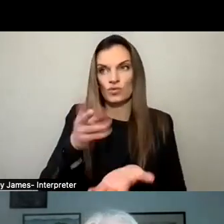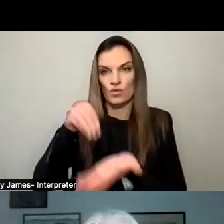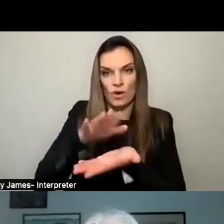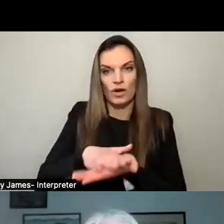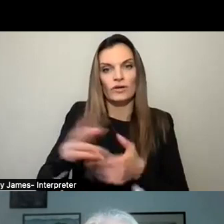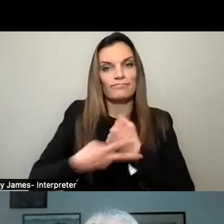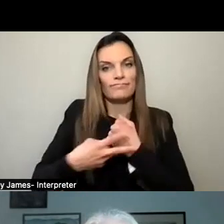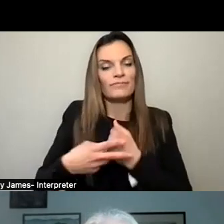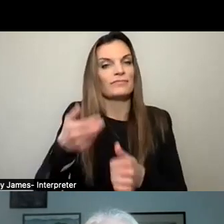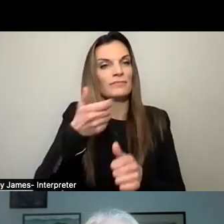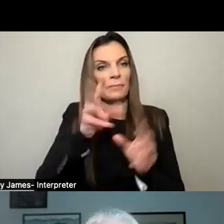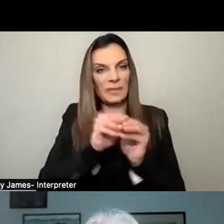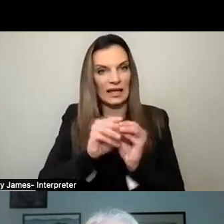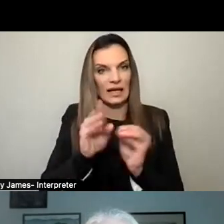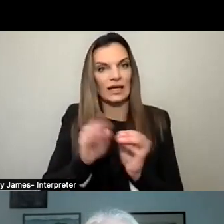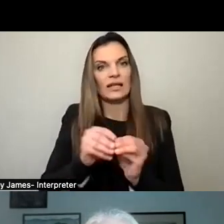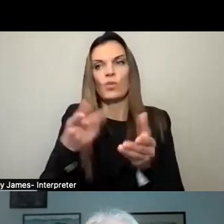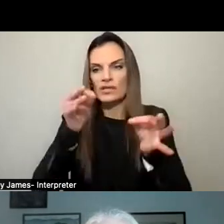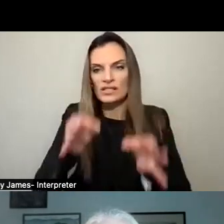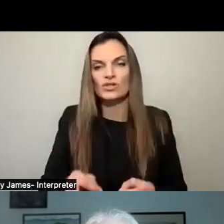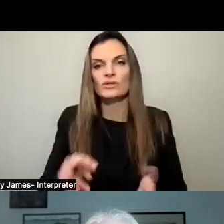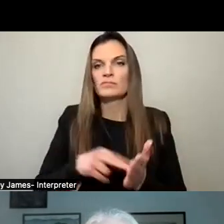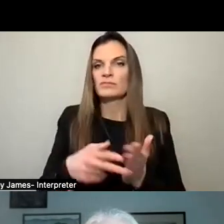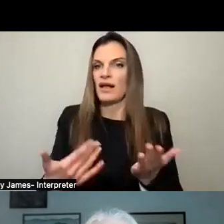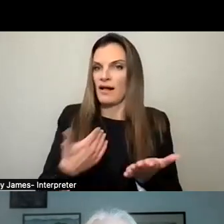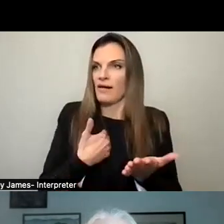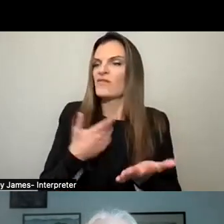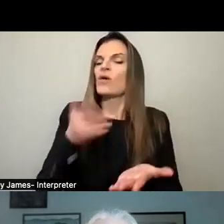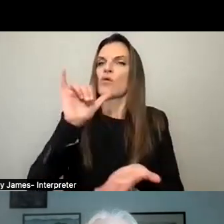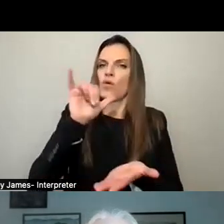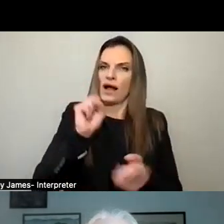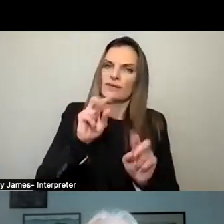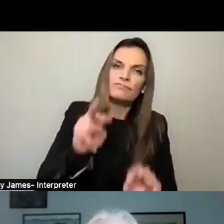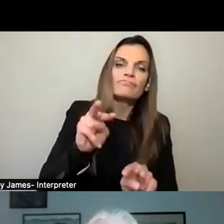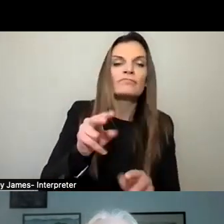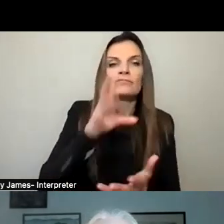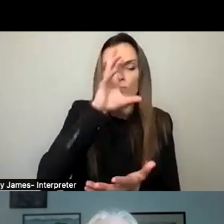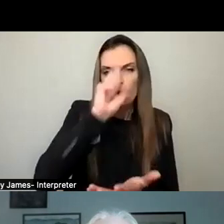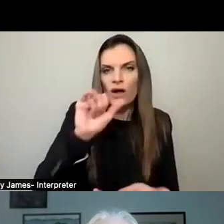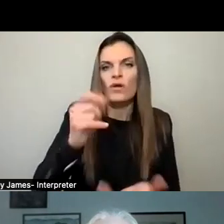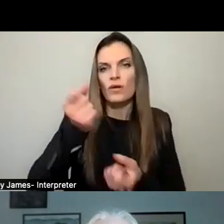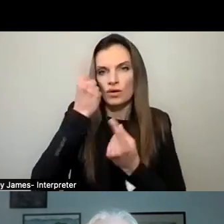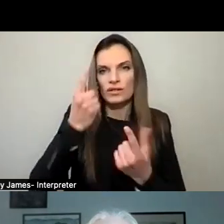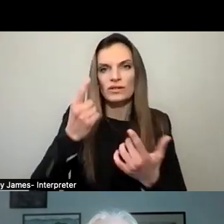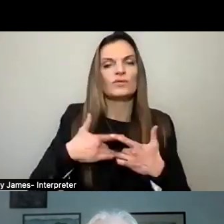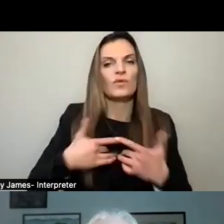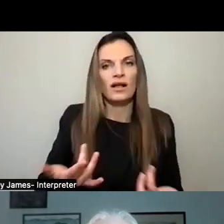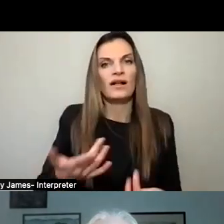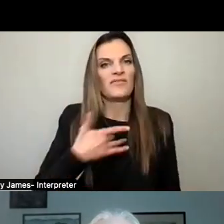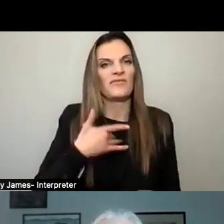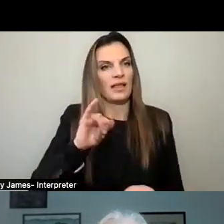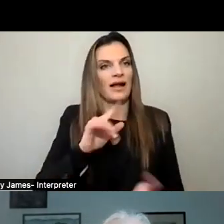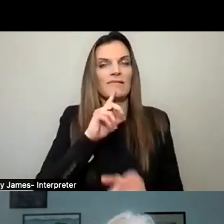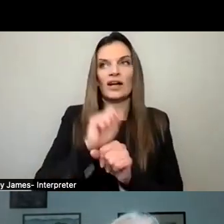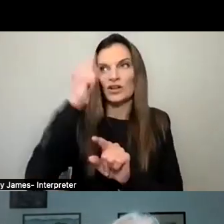meeting and every decision so people make it convenient for them to understand what's going on and feel like they are engaged in our